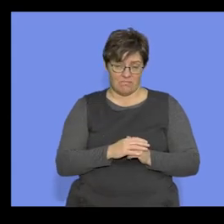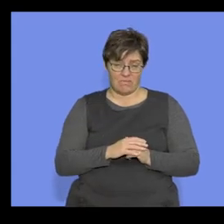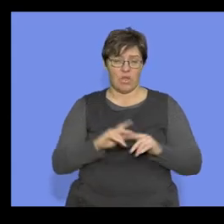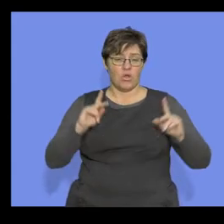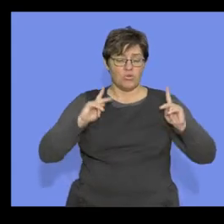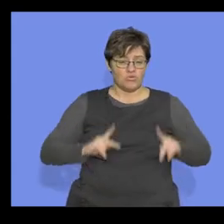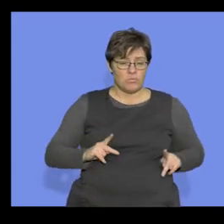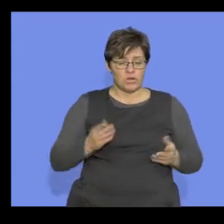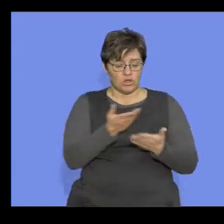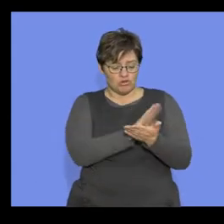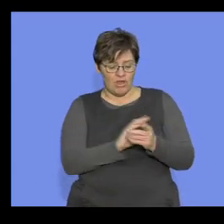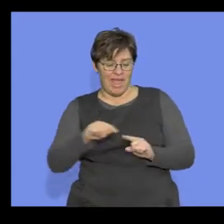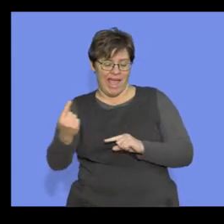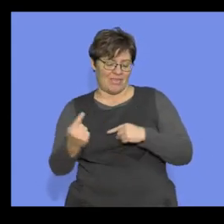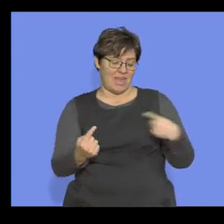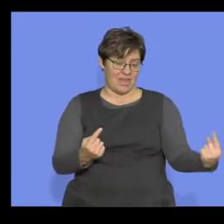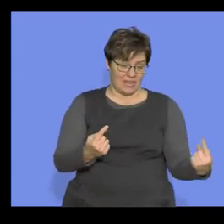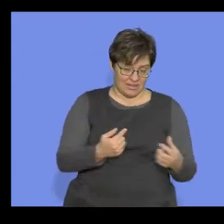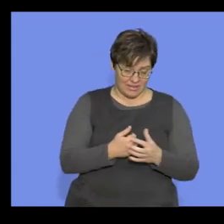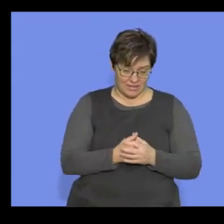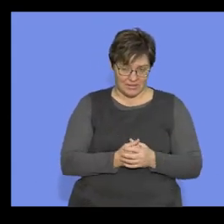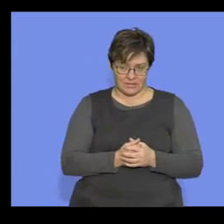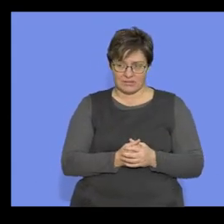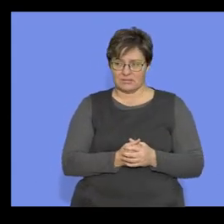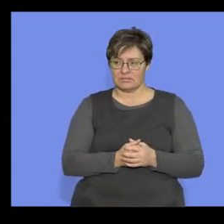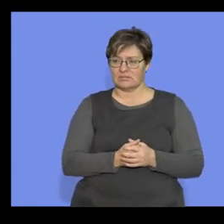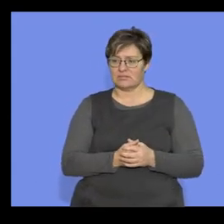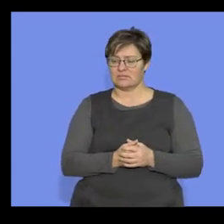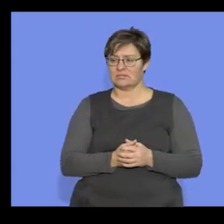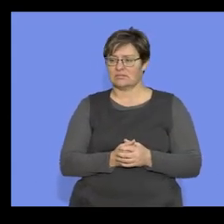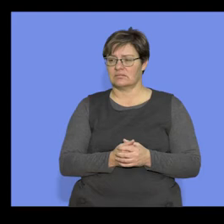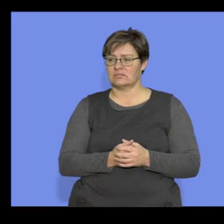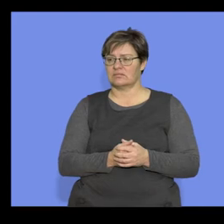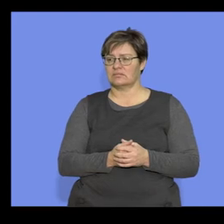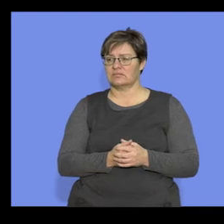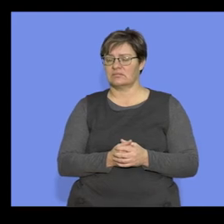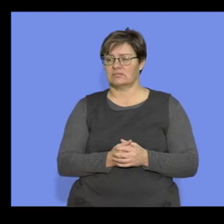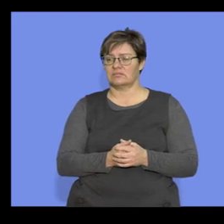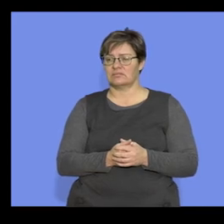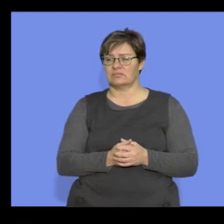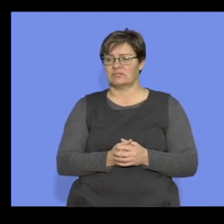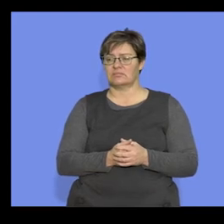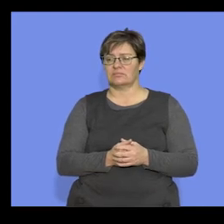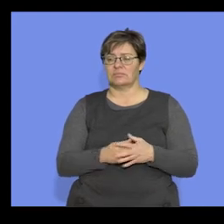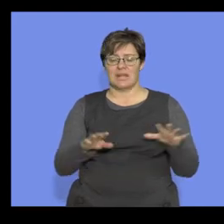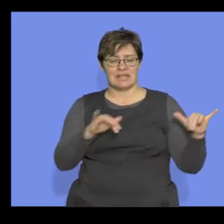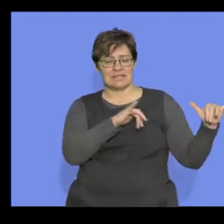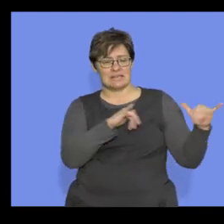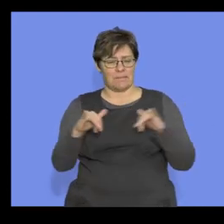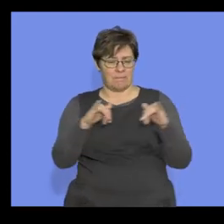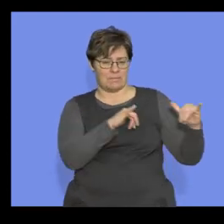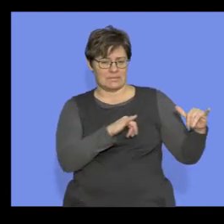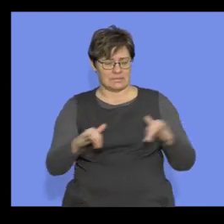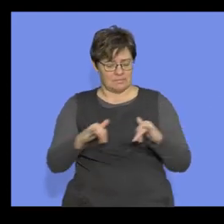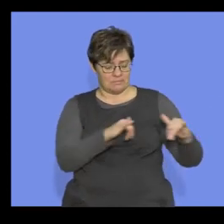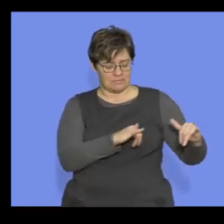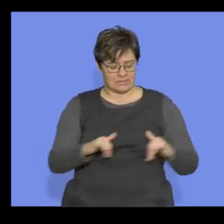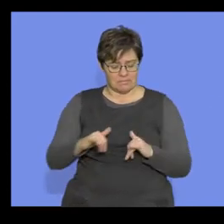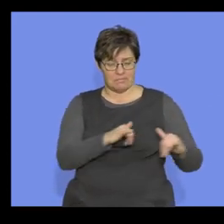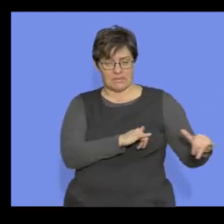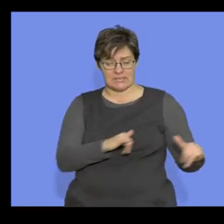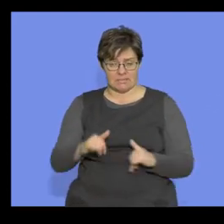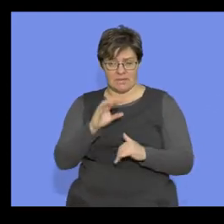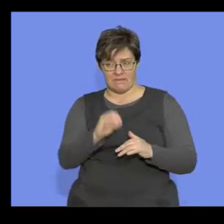limb that humans share with other primates. So guys, what are we going to do? We're going to go with things we have in common.